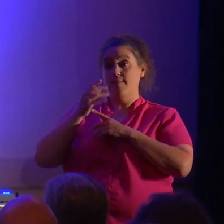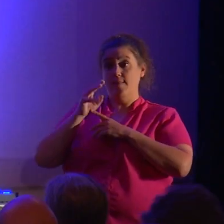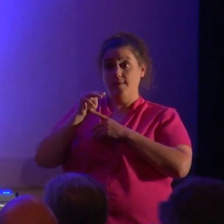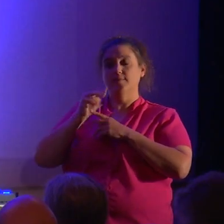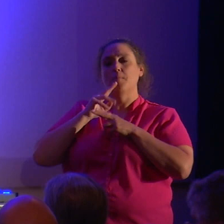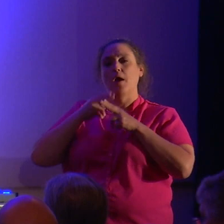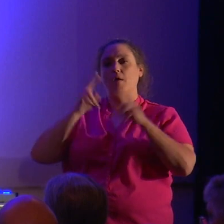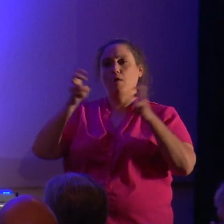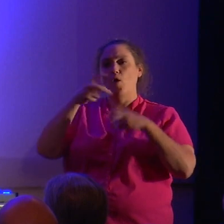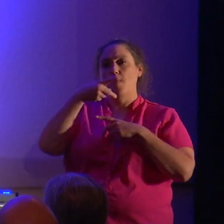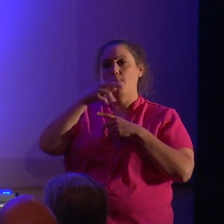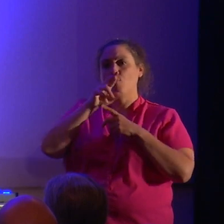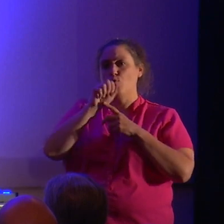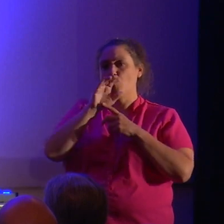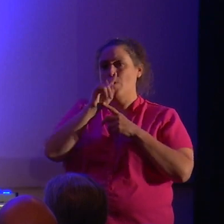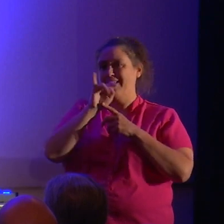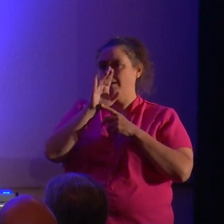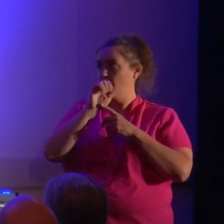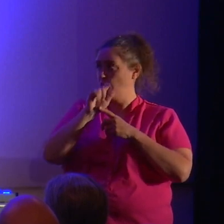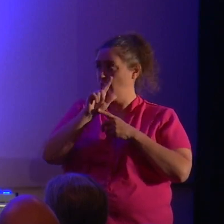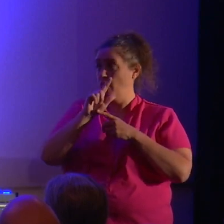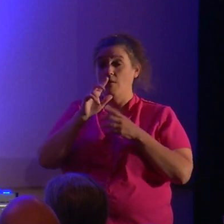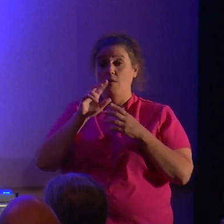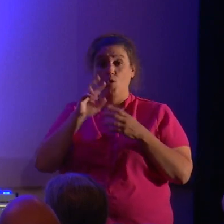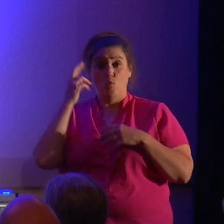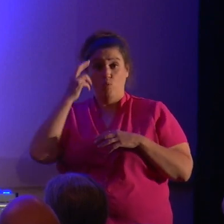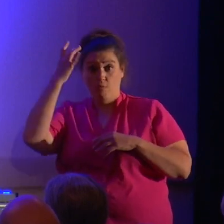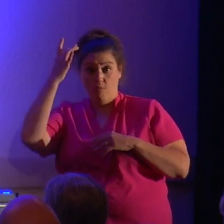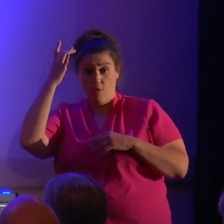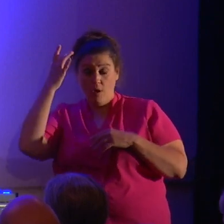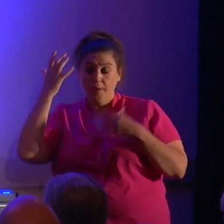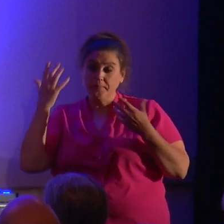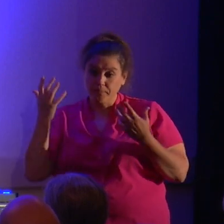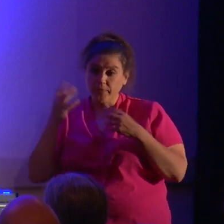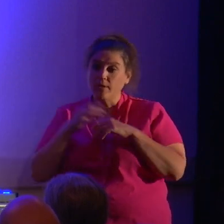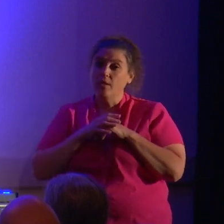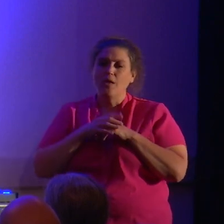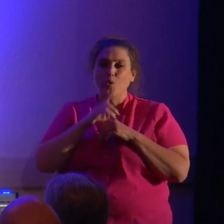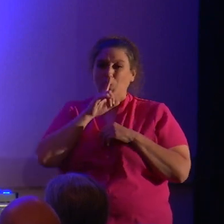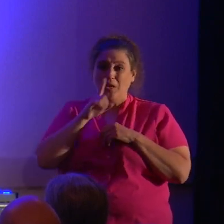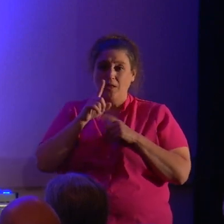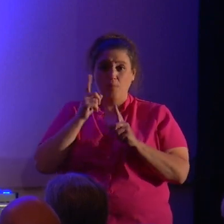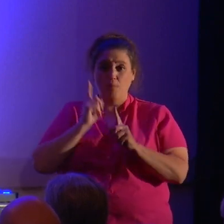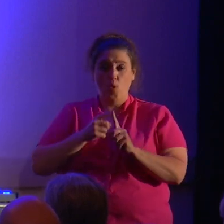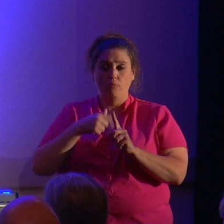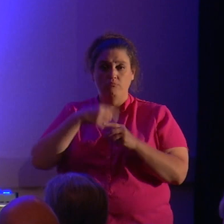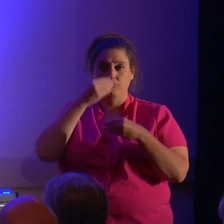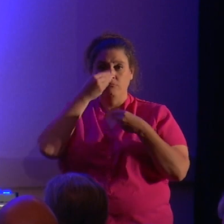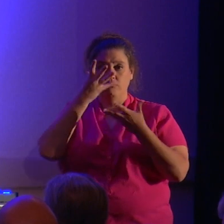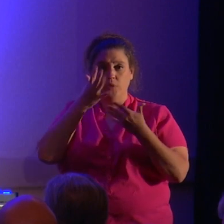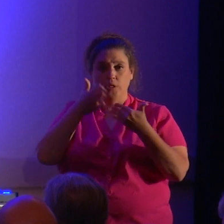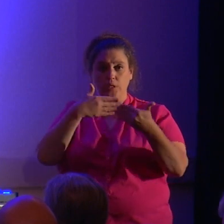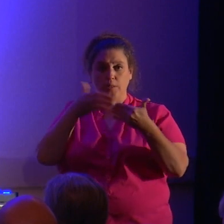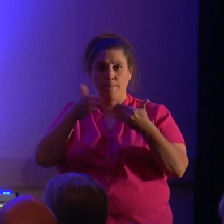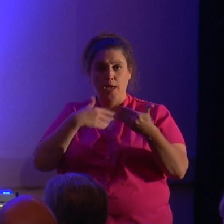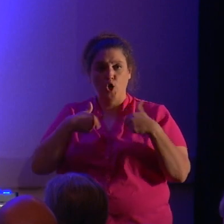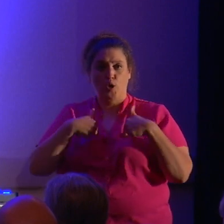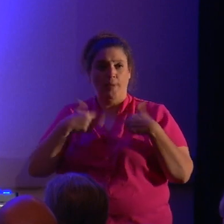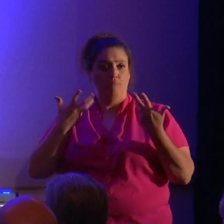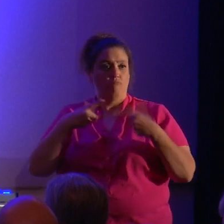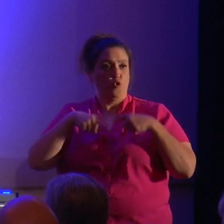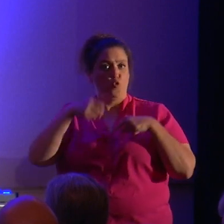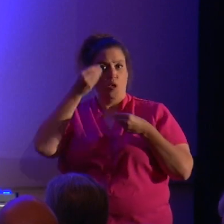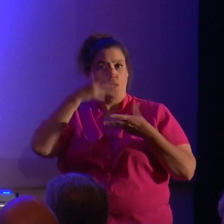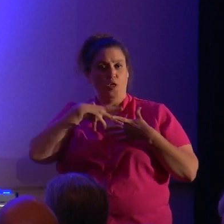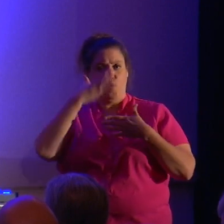the problem is, for all intents and purposes, it doesn't matter to me, because you can't tell me that you know anything